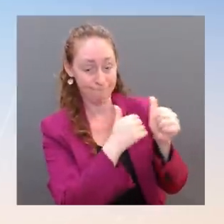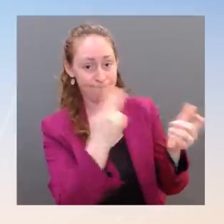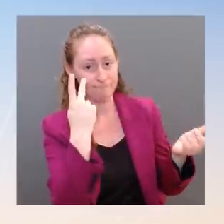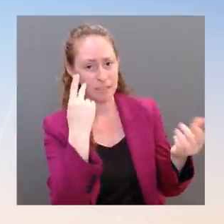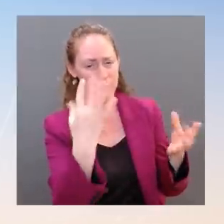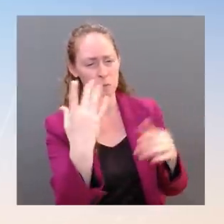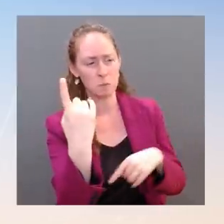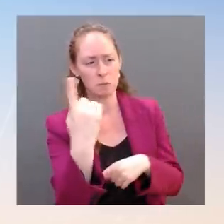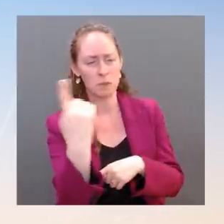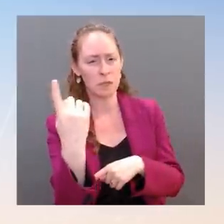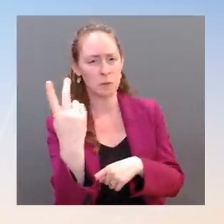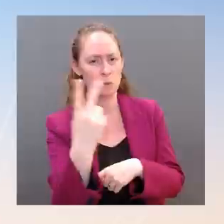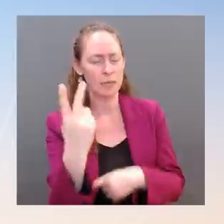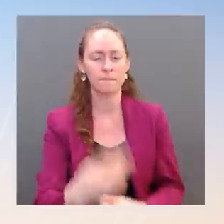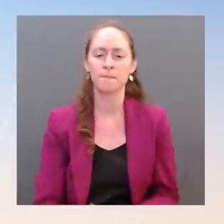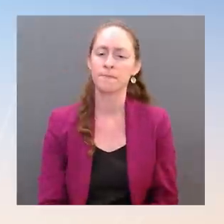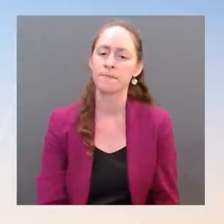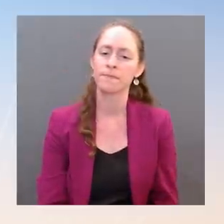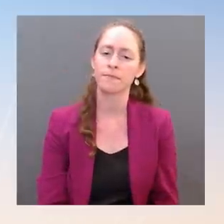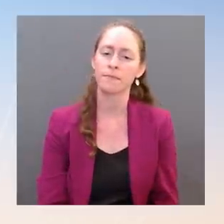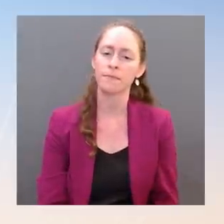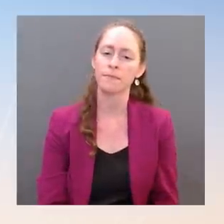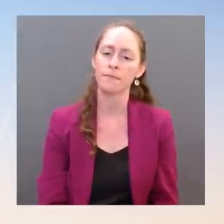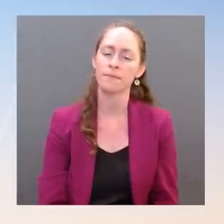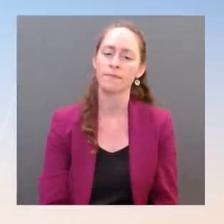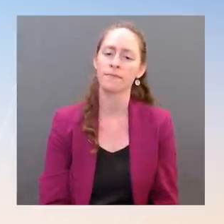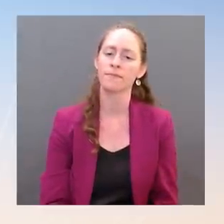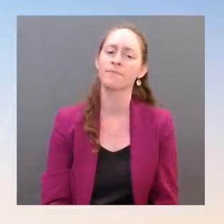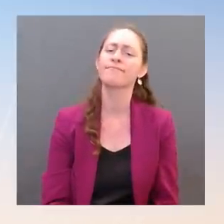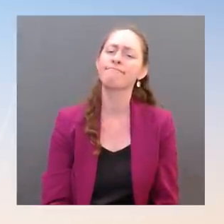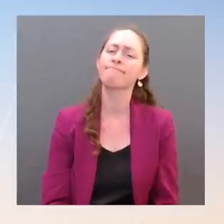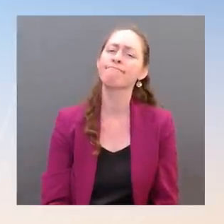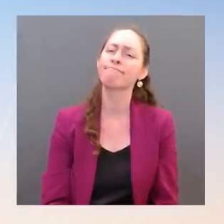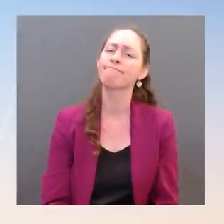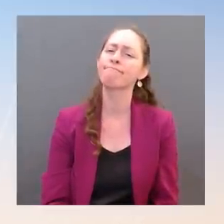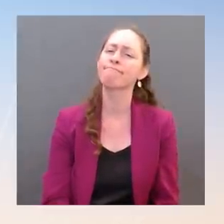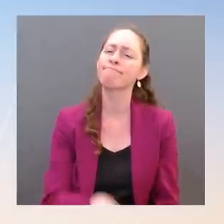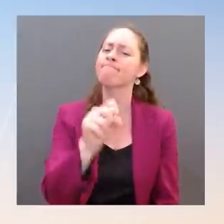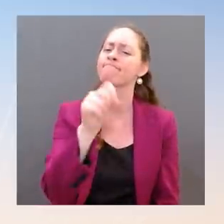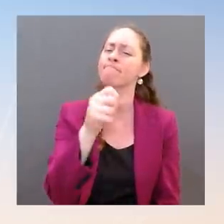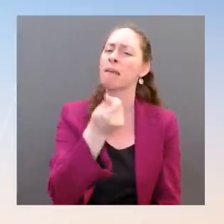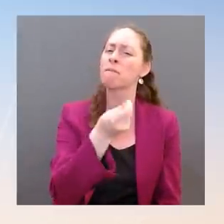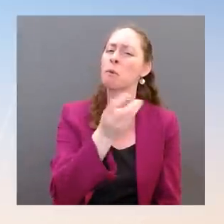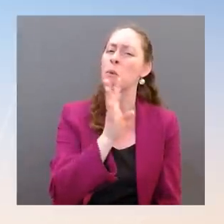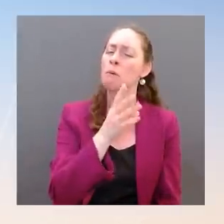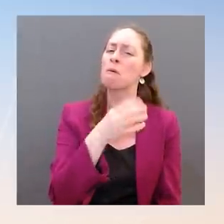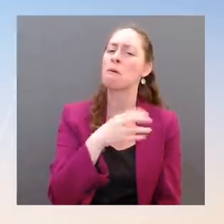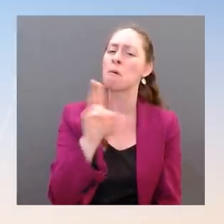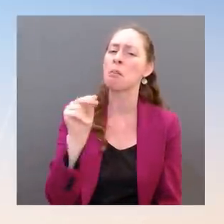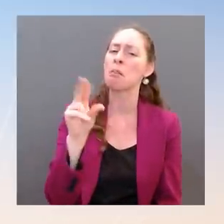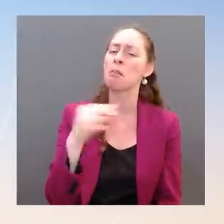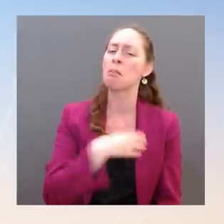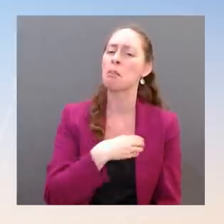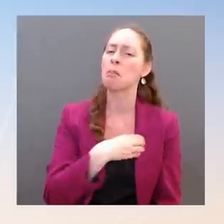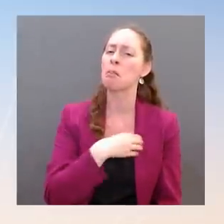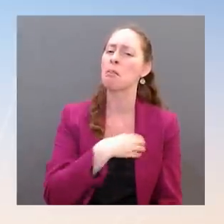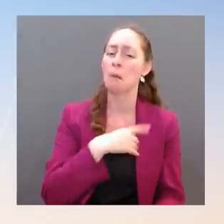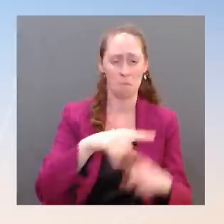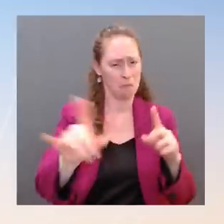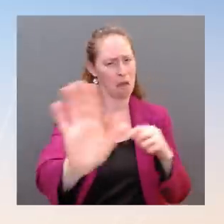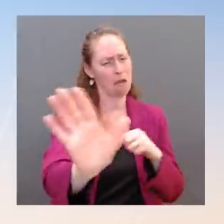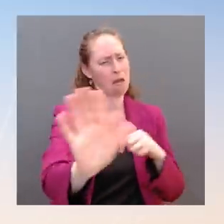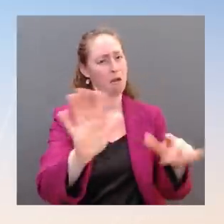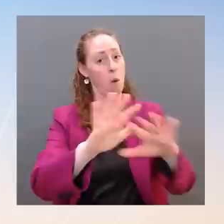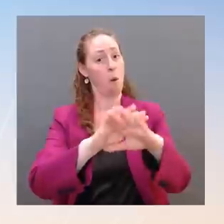are some voices against this, but the chorus of voices on both sides of the aisle, from all sides of the political spectrum, in favor of